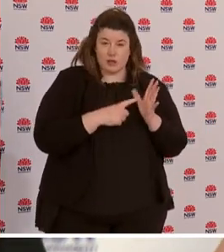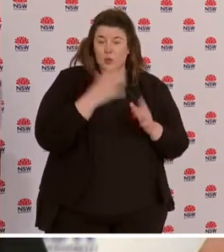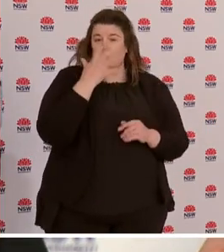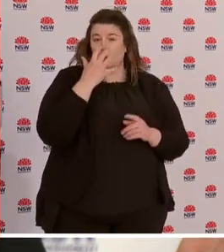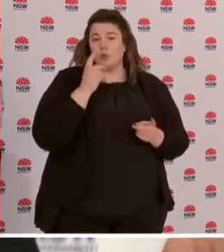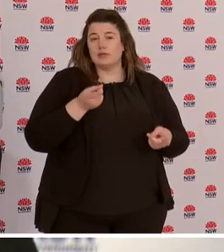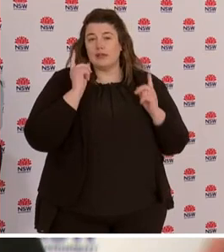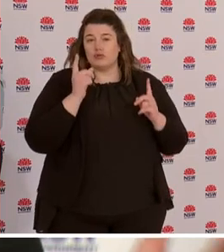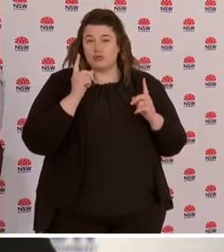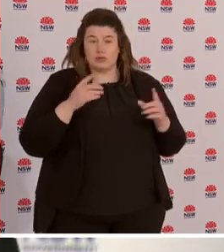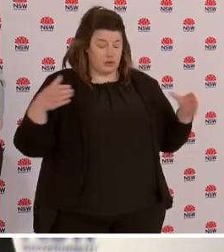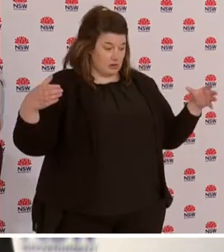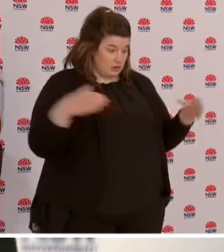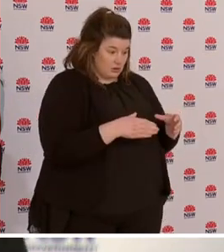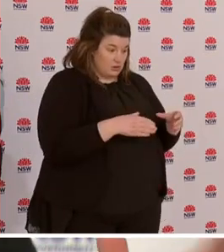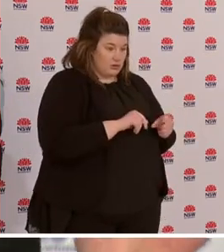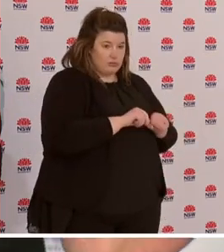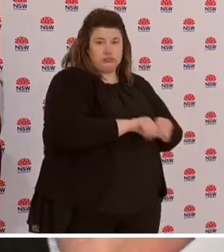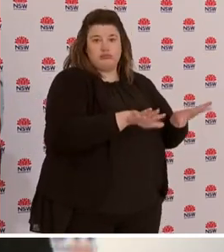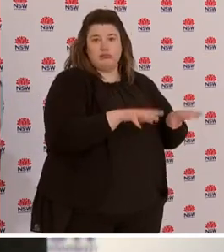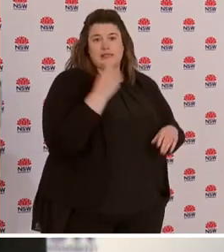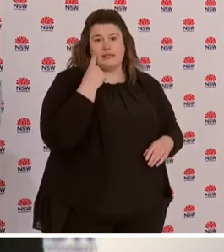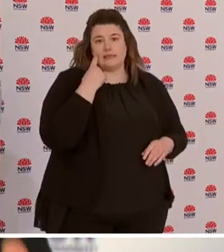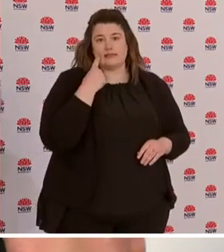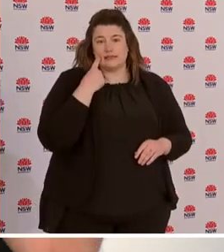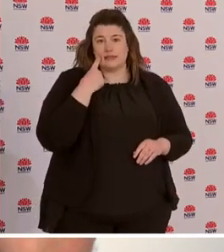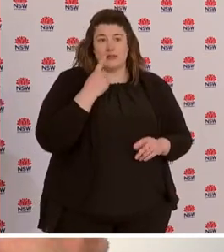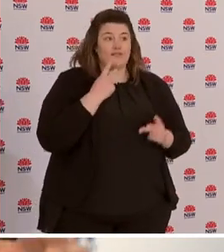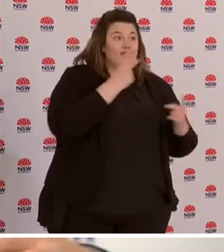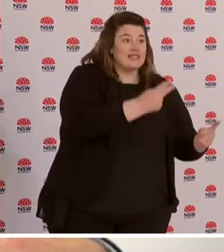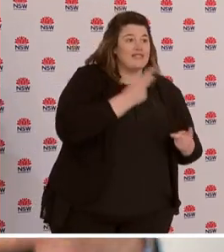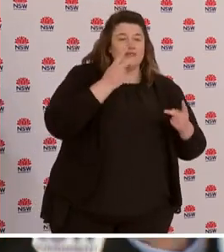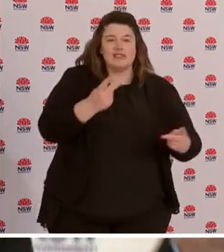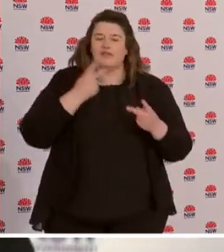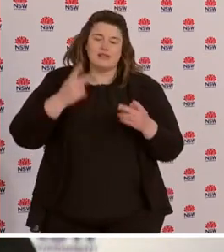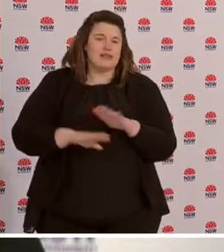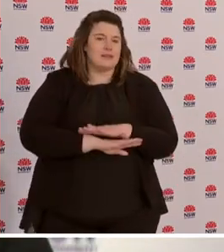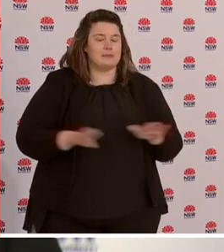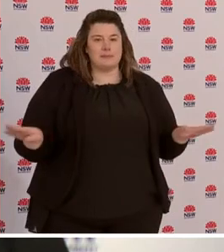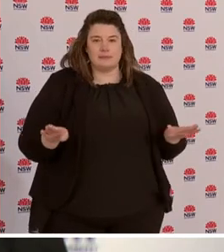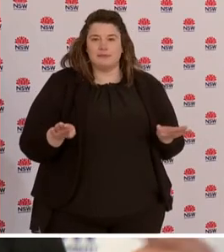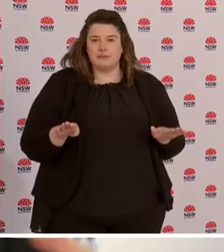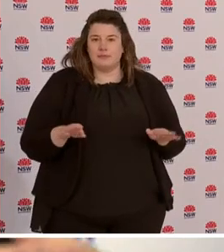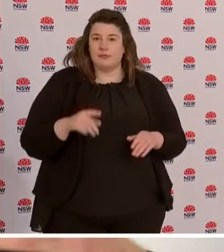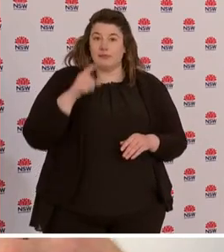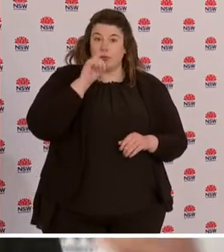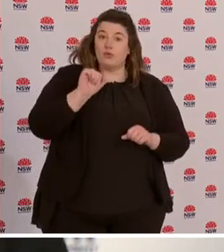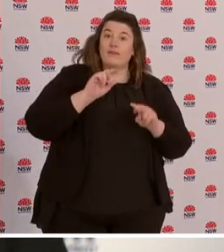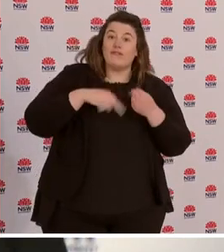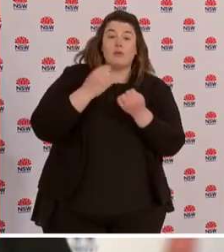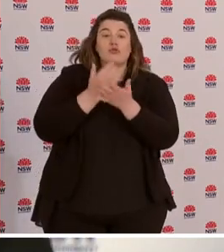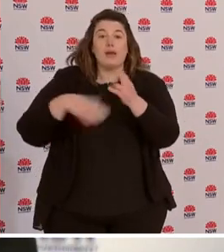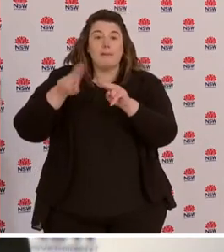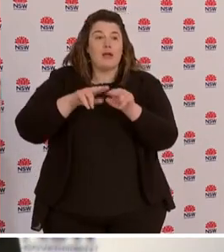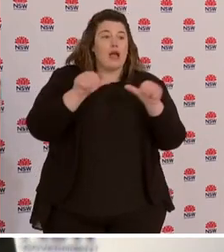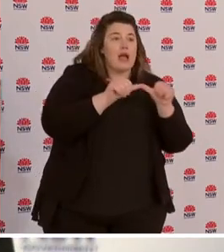families. Don't visit other family. Don't visit other household. Don't let anyone from your extended family who doesn't live with